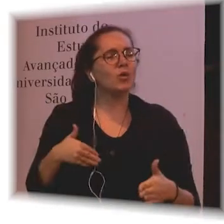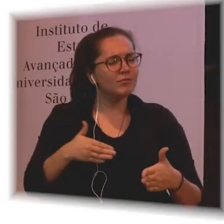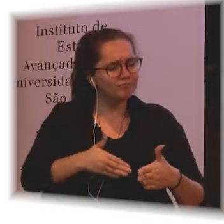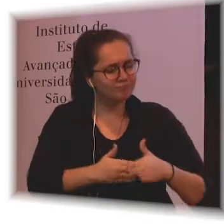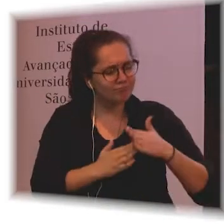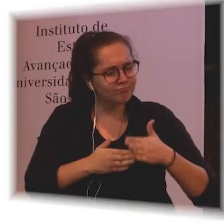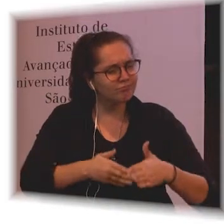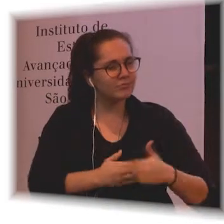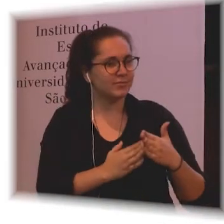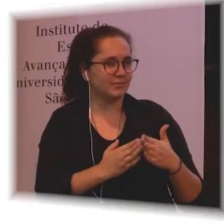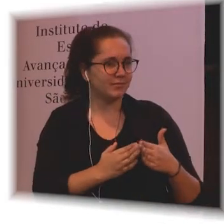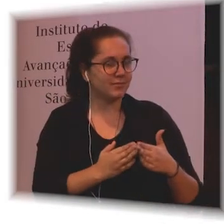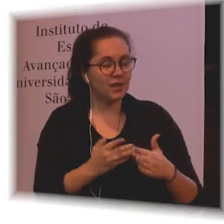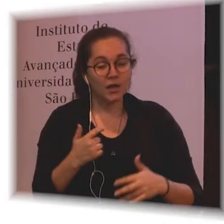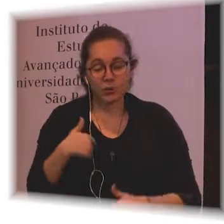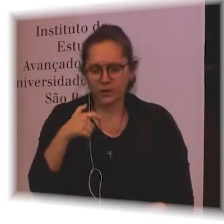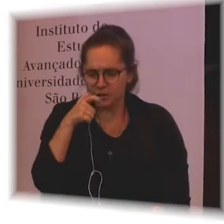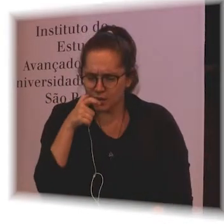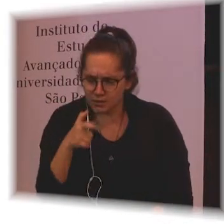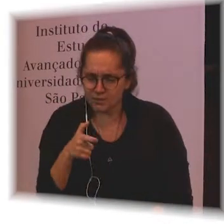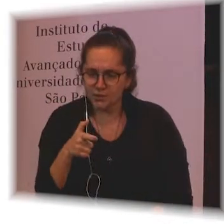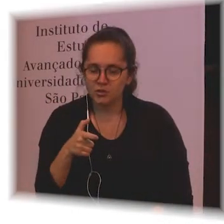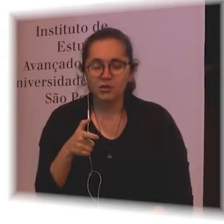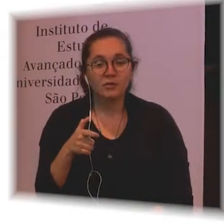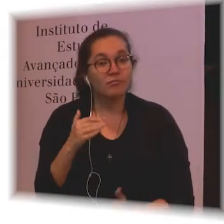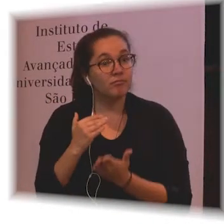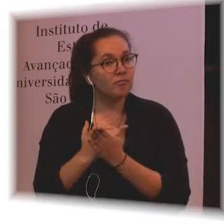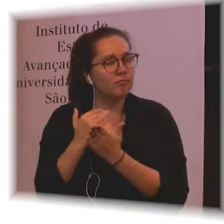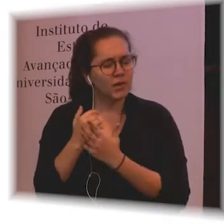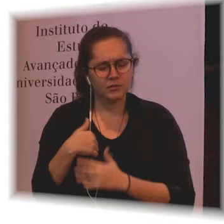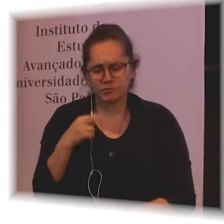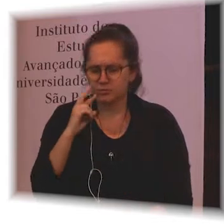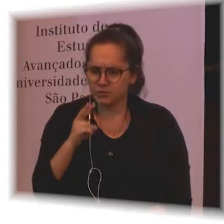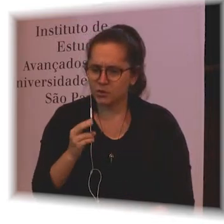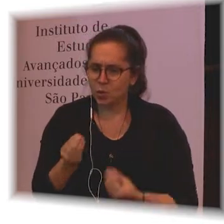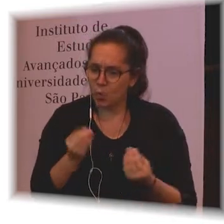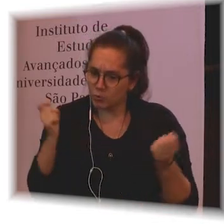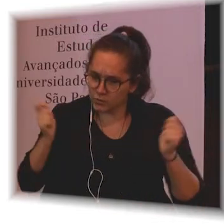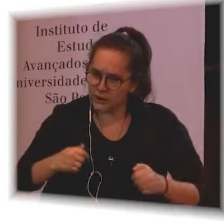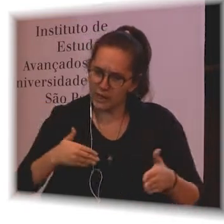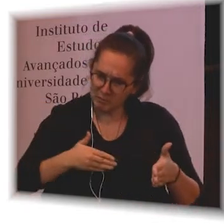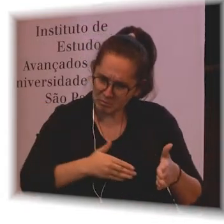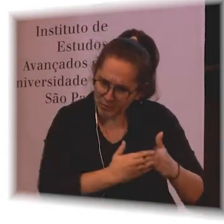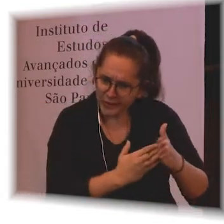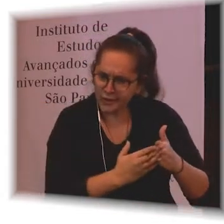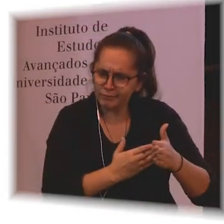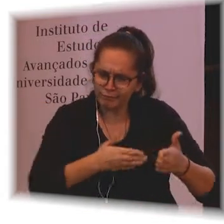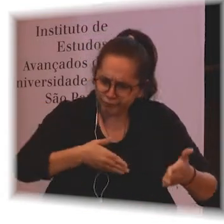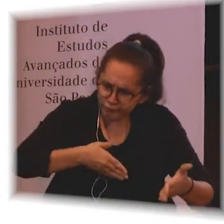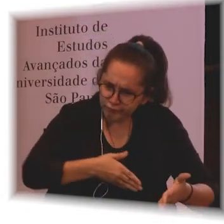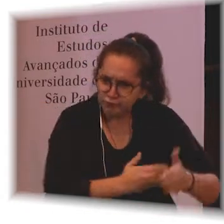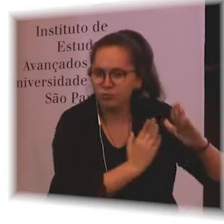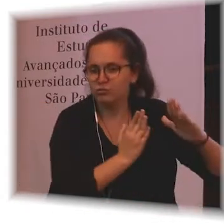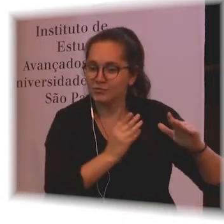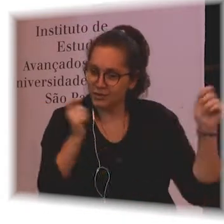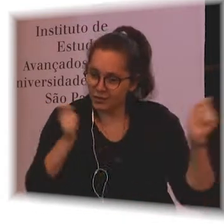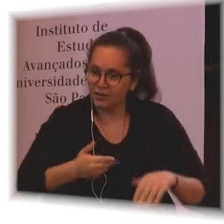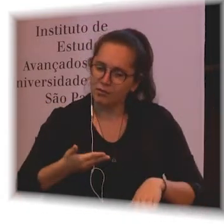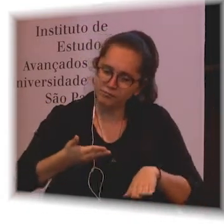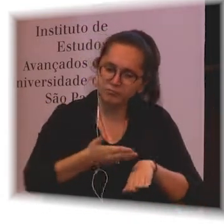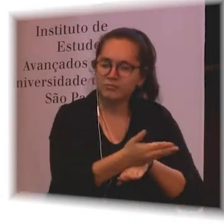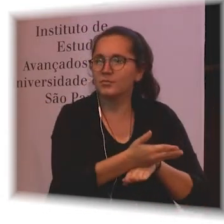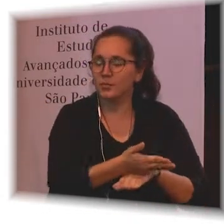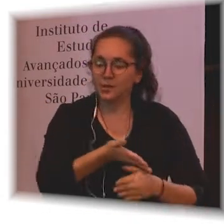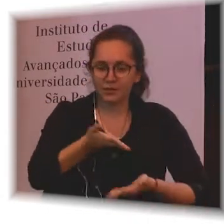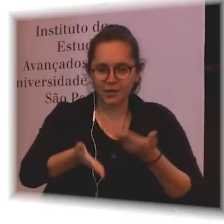We're trying to show the effectiveness of rehabilitation or different treatments. So we did a study on cataract, which was